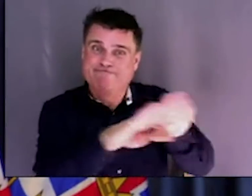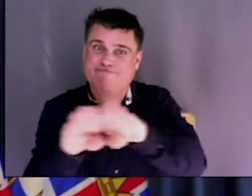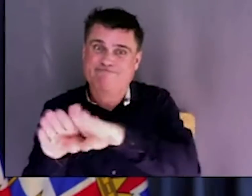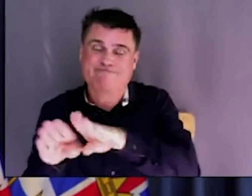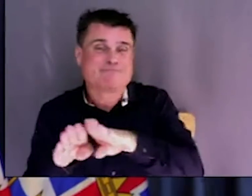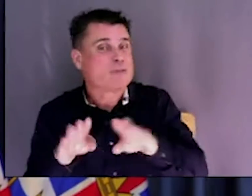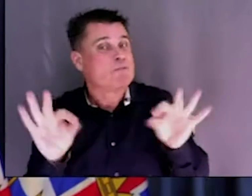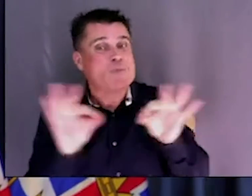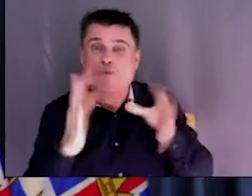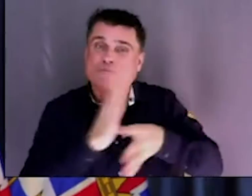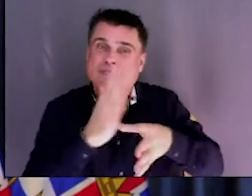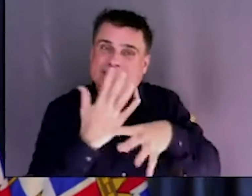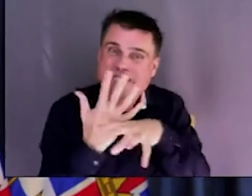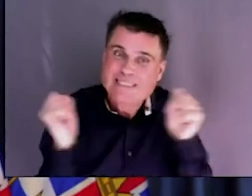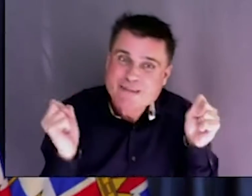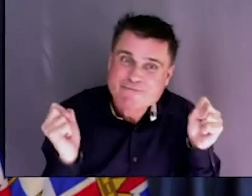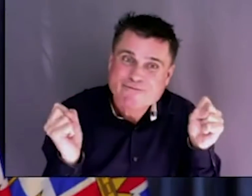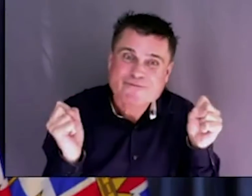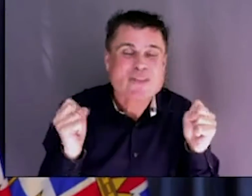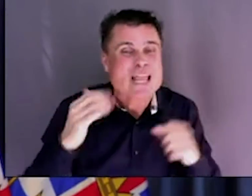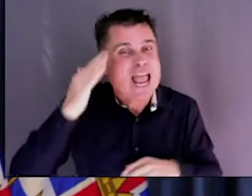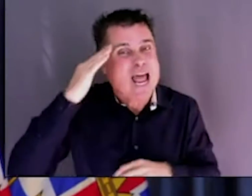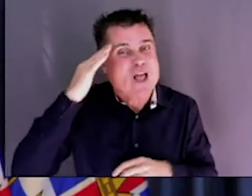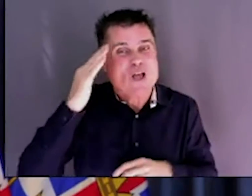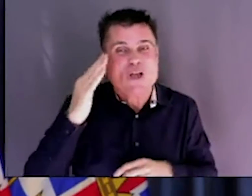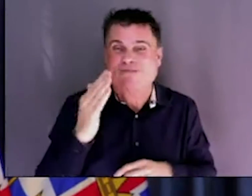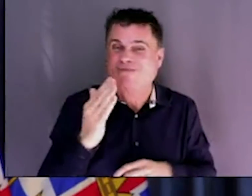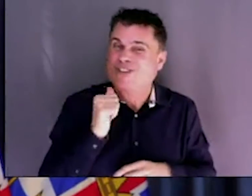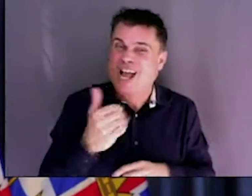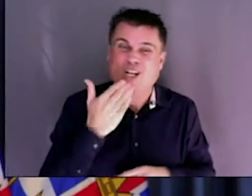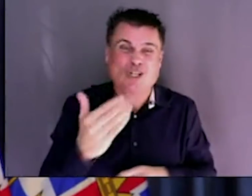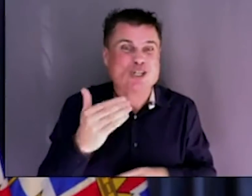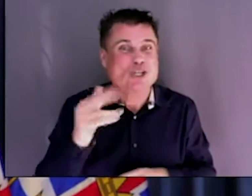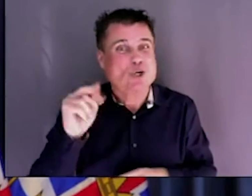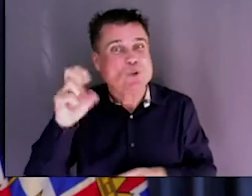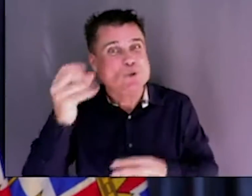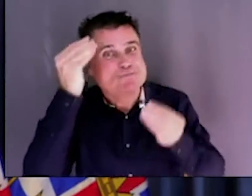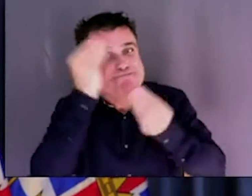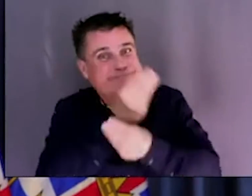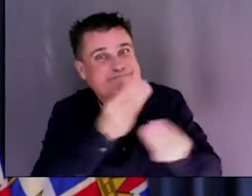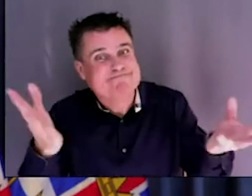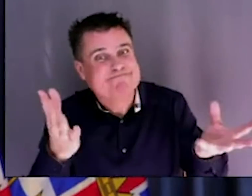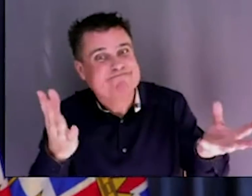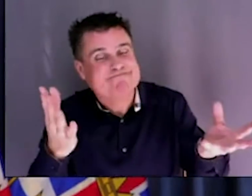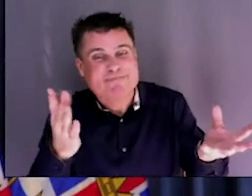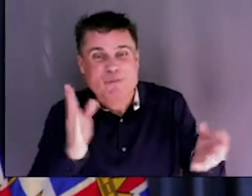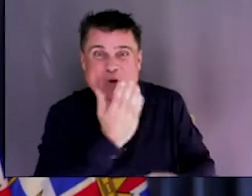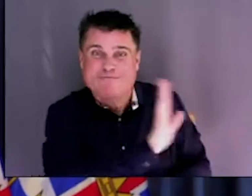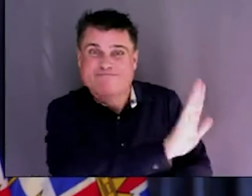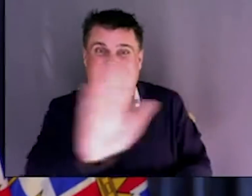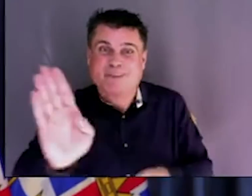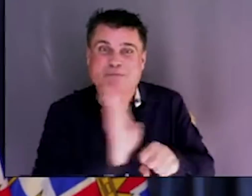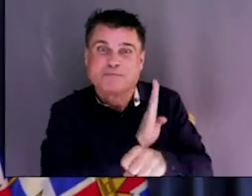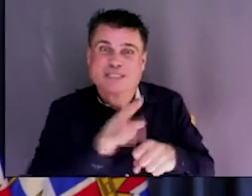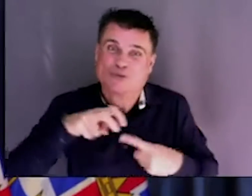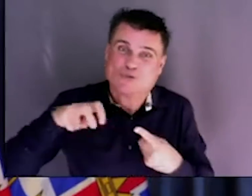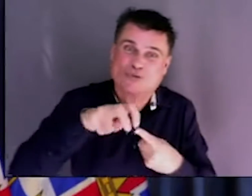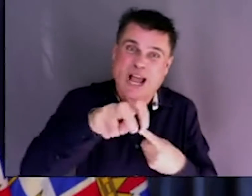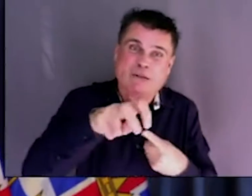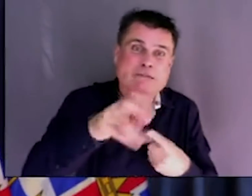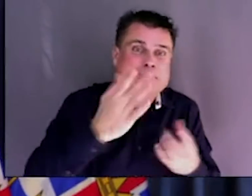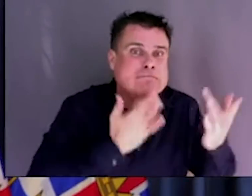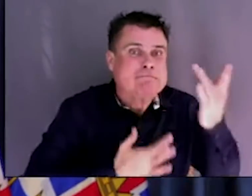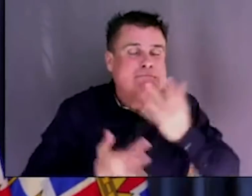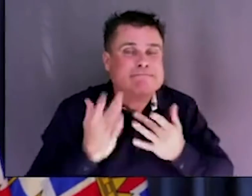our level best during the summer to make sure people stayed in British Columbia. They took their discretionary dollars and spent them at locations around